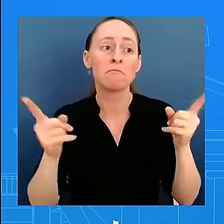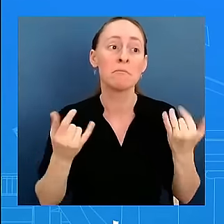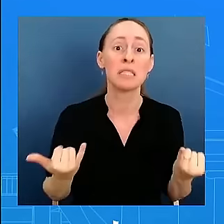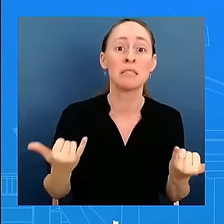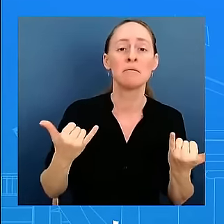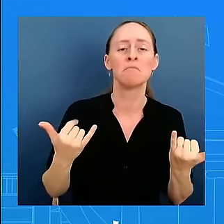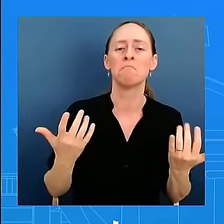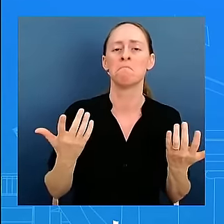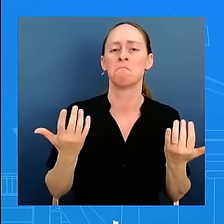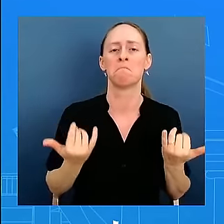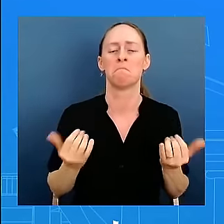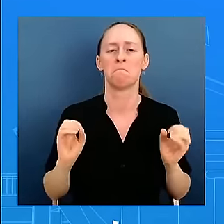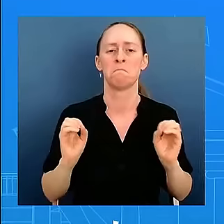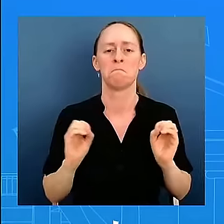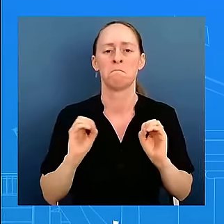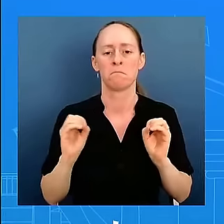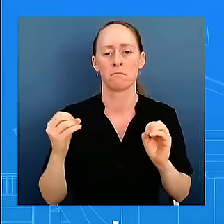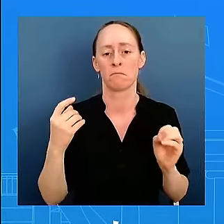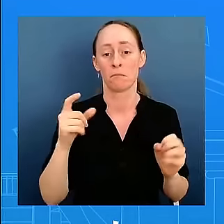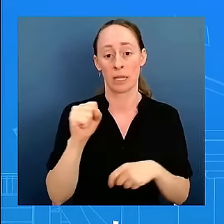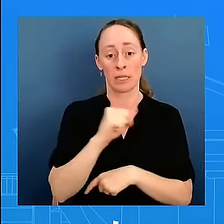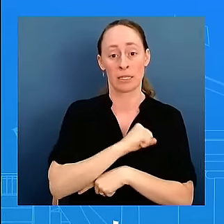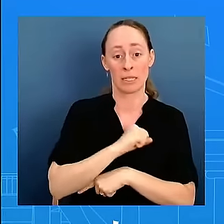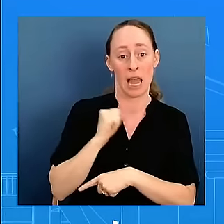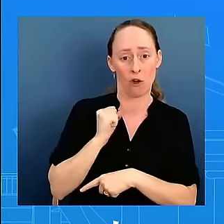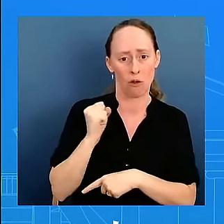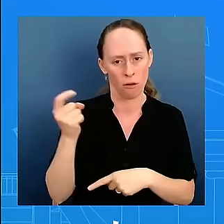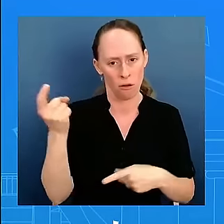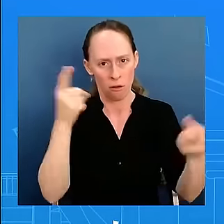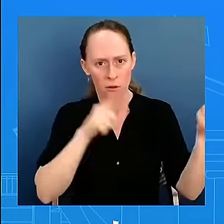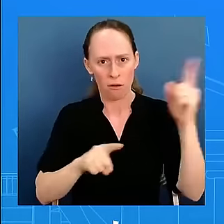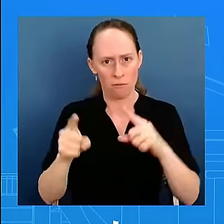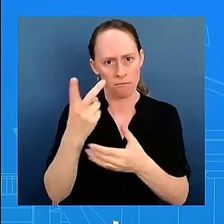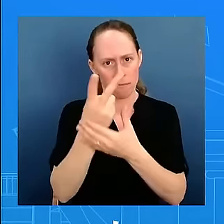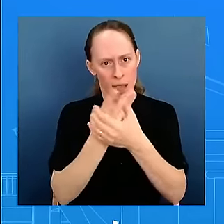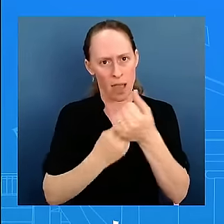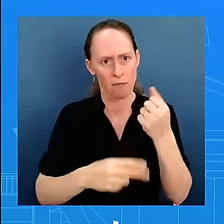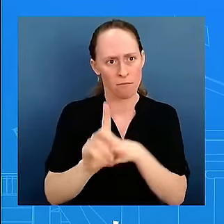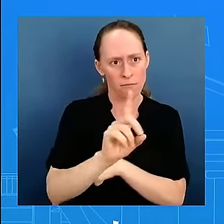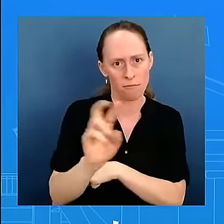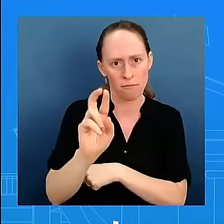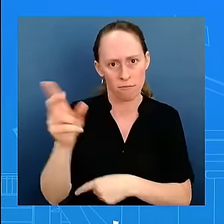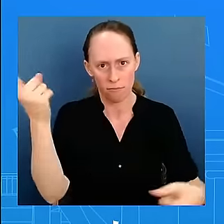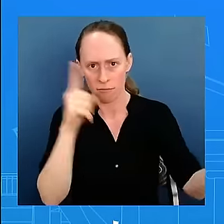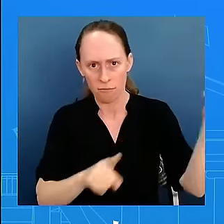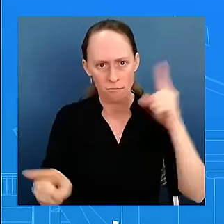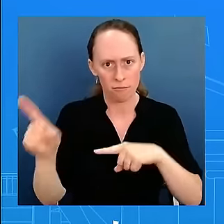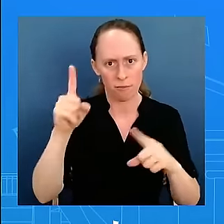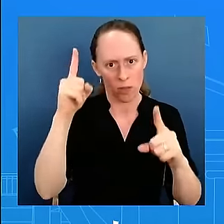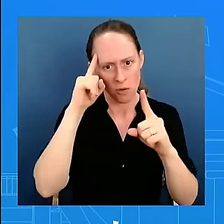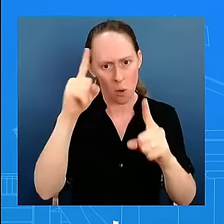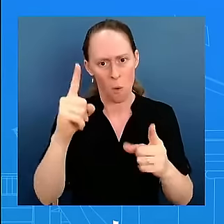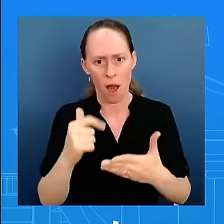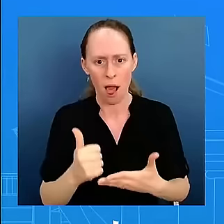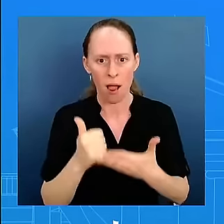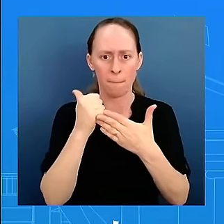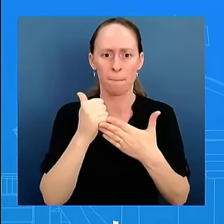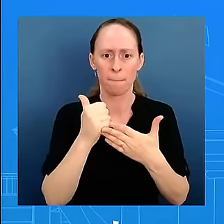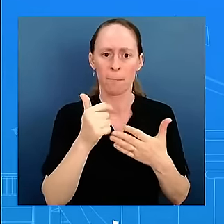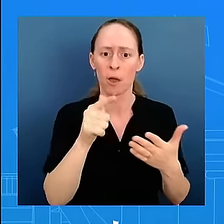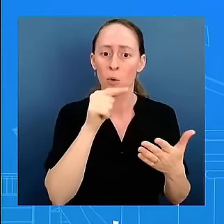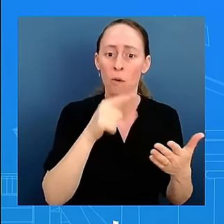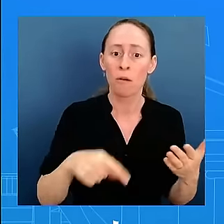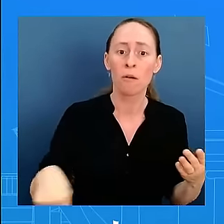from the senate uh where we negotiated uh a process to help the so-called documented uh dreamers and sadly